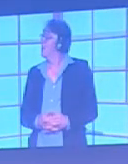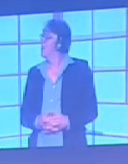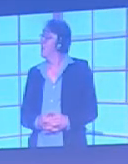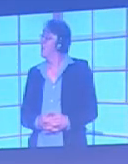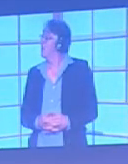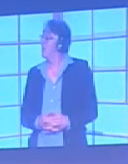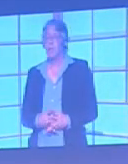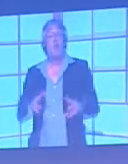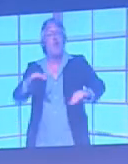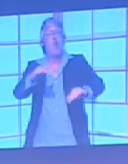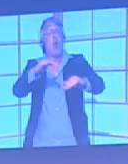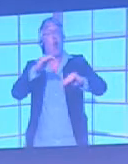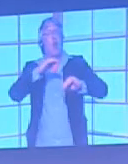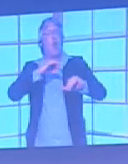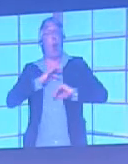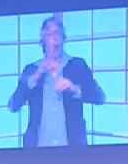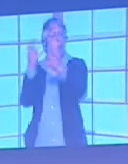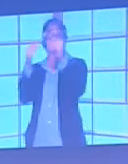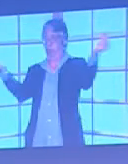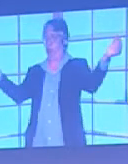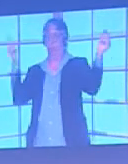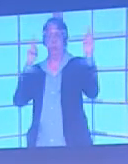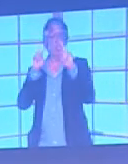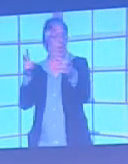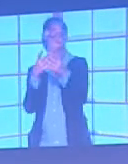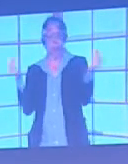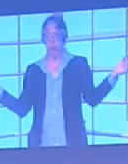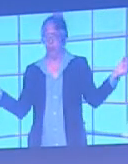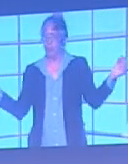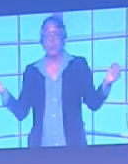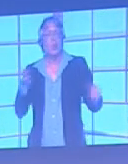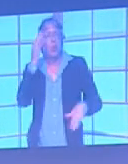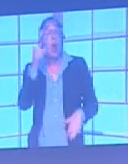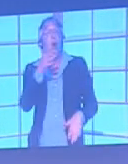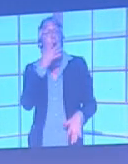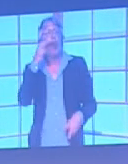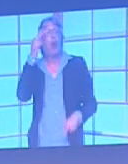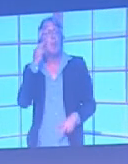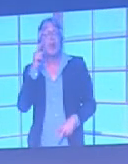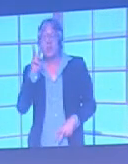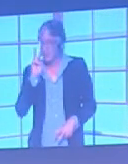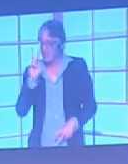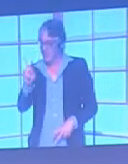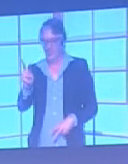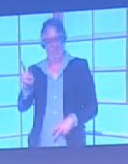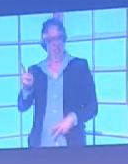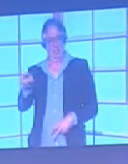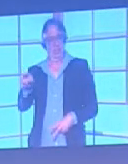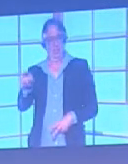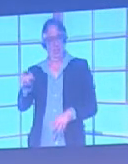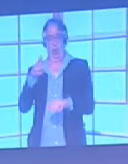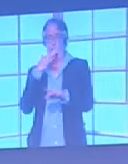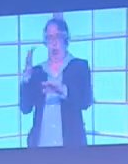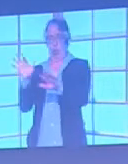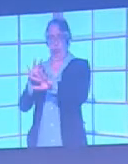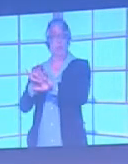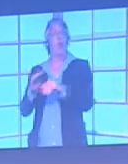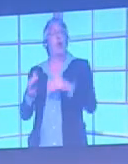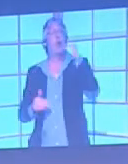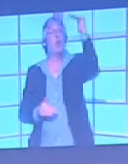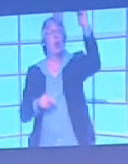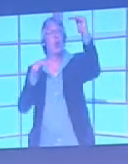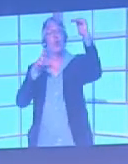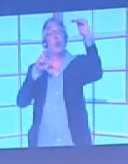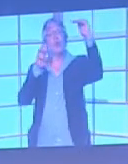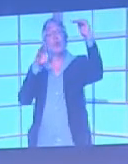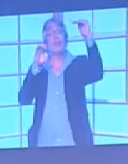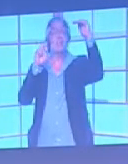Disappearing goalkeepers can also happen because colour blind people see their kit as a different colour. At the top we've got Norwich in purple,